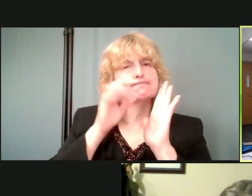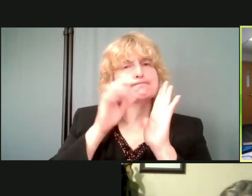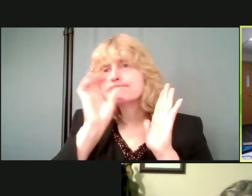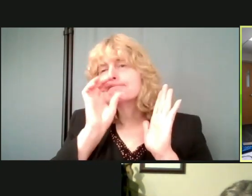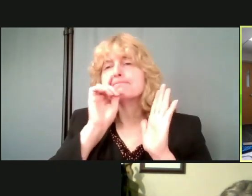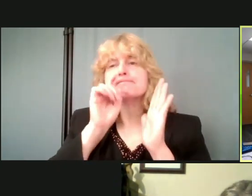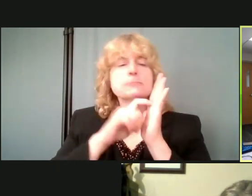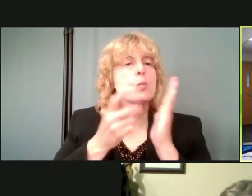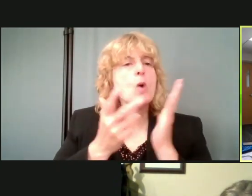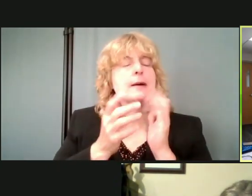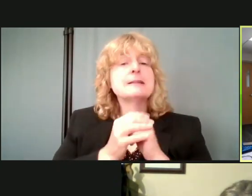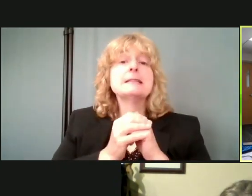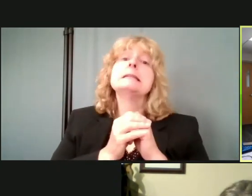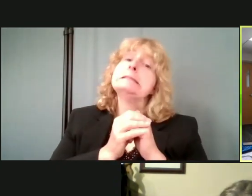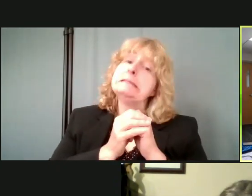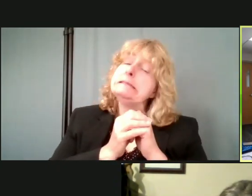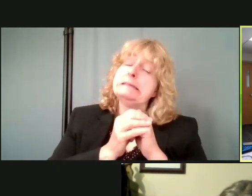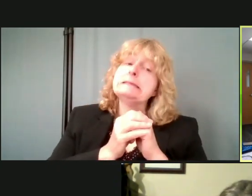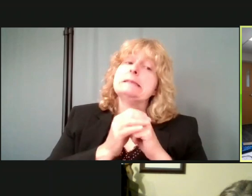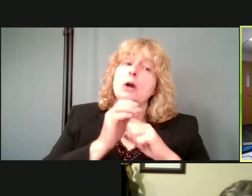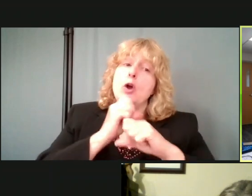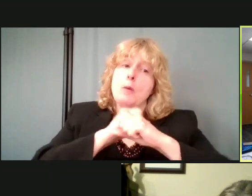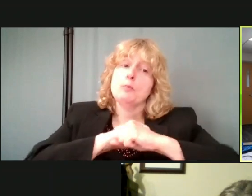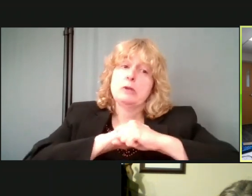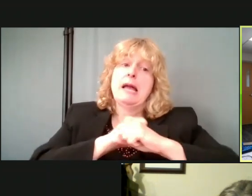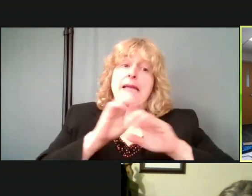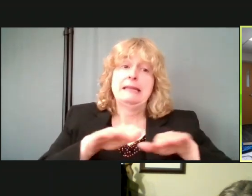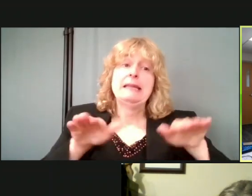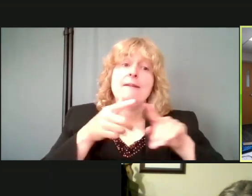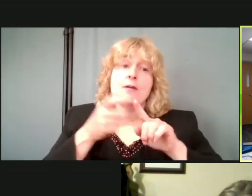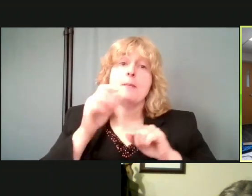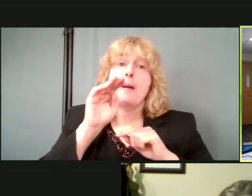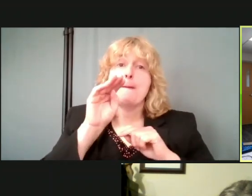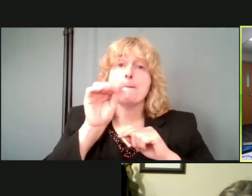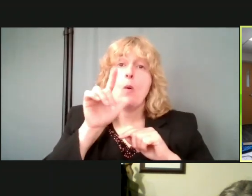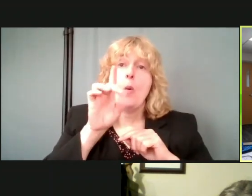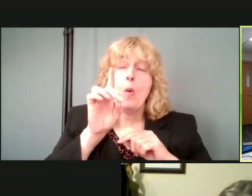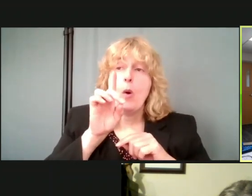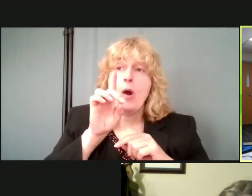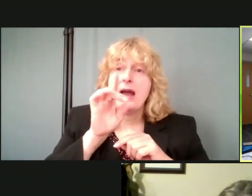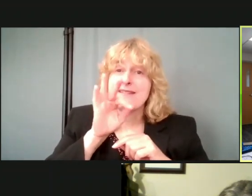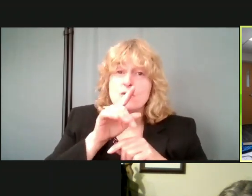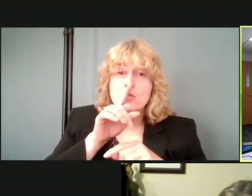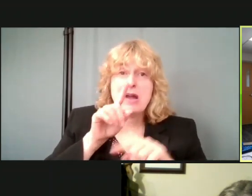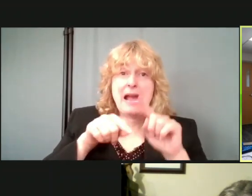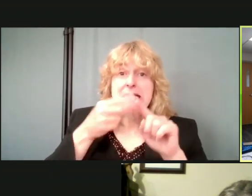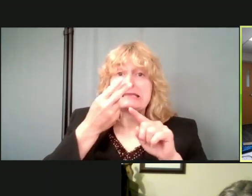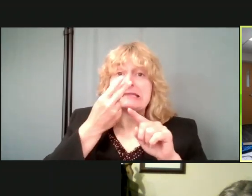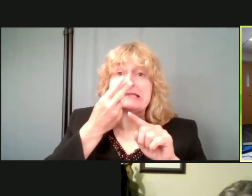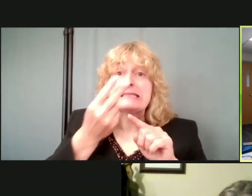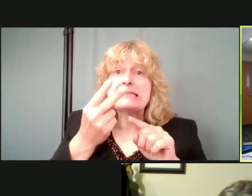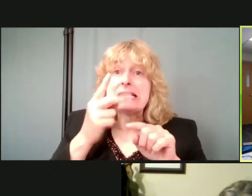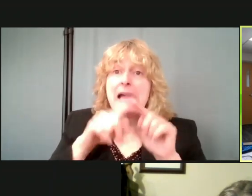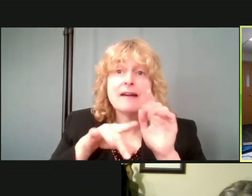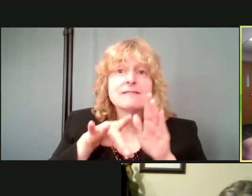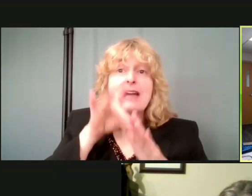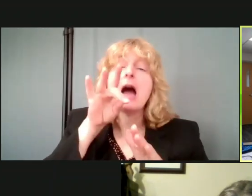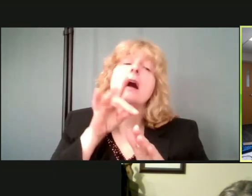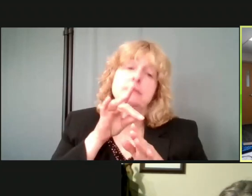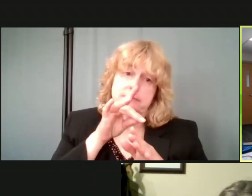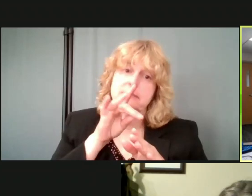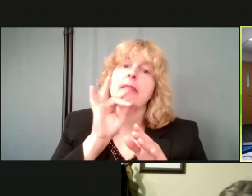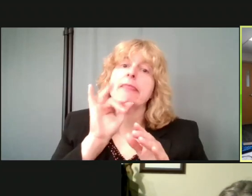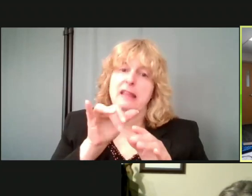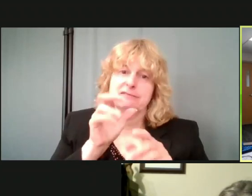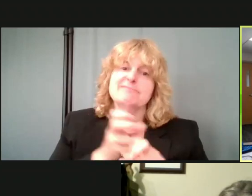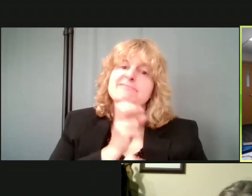protecting the kids from the mold is, is, um, is challenging if you can't find it, if you can't see it, but if you're, you're in a, in a, in a setting,